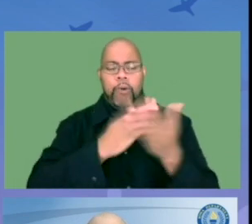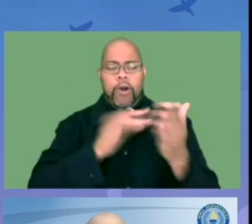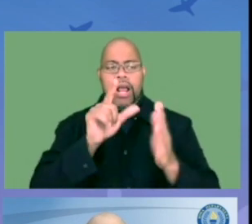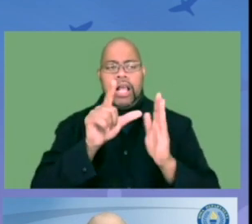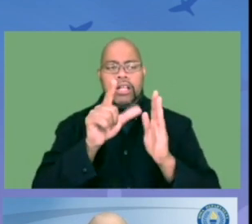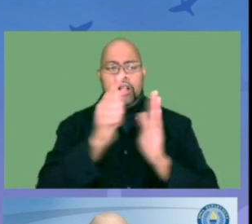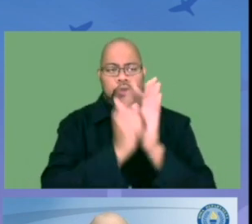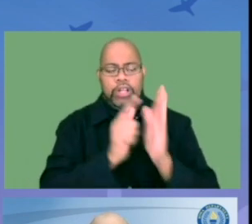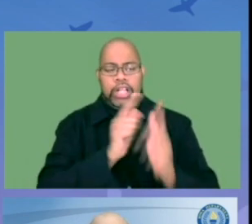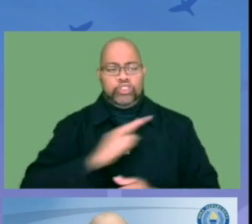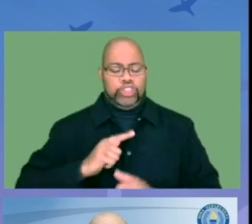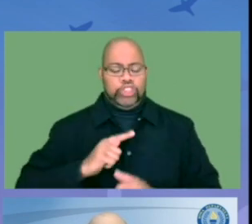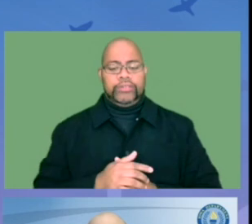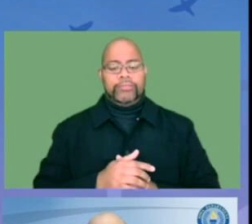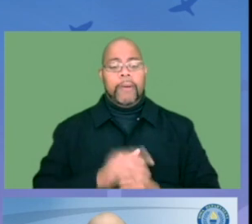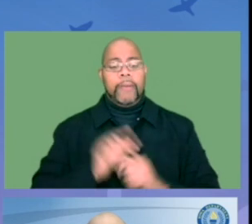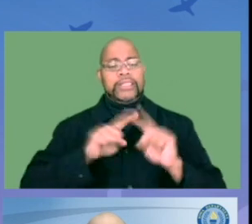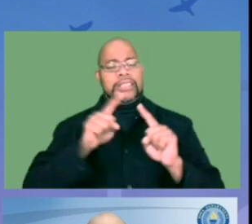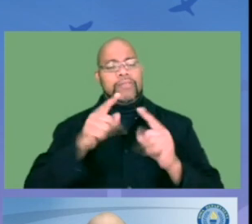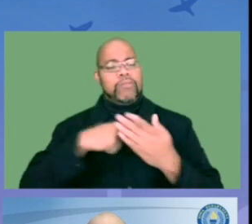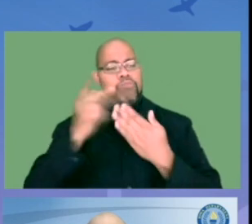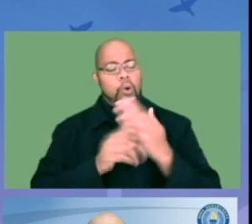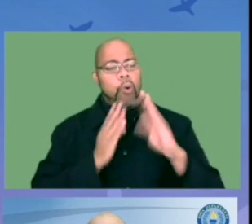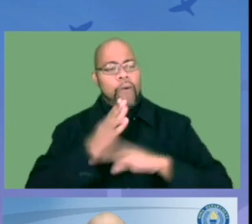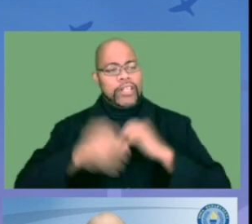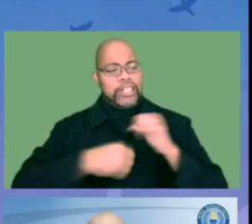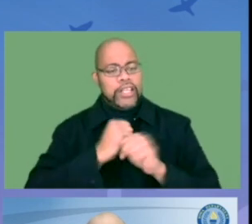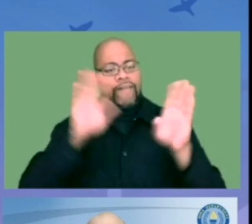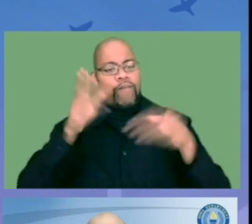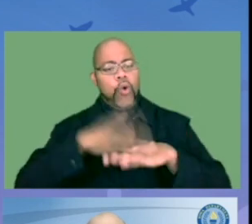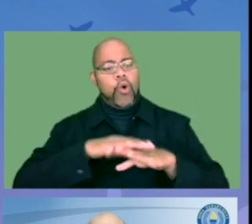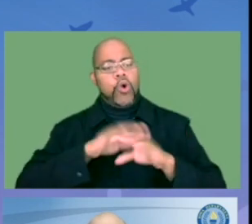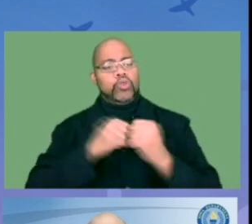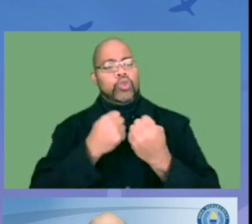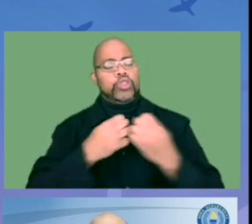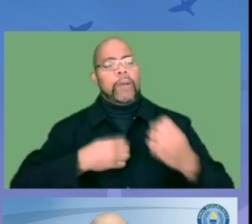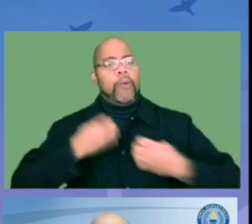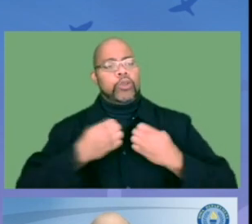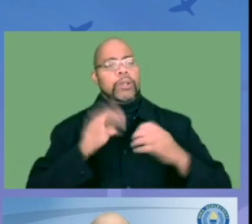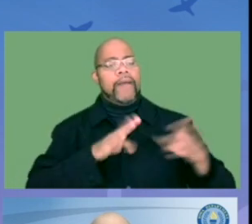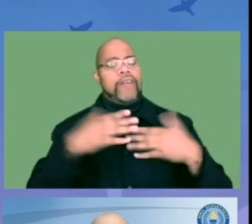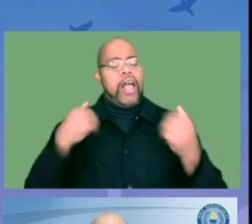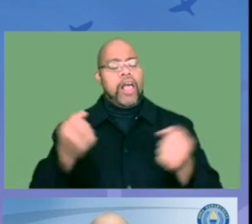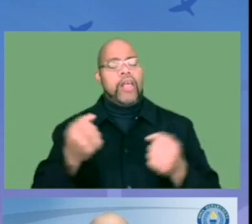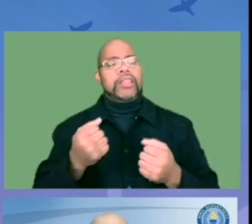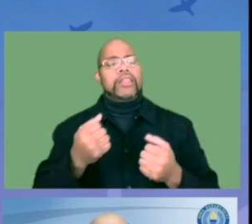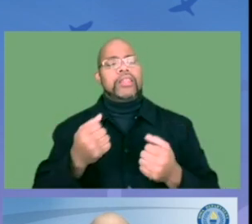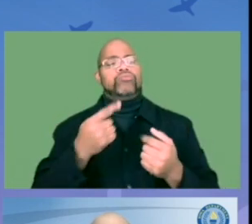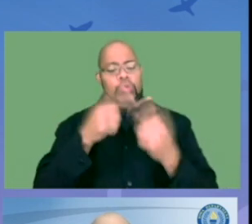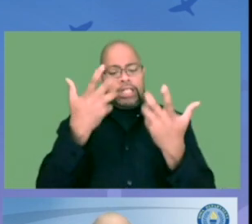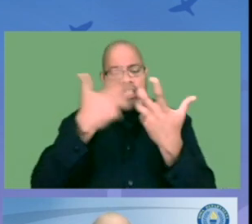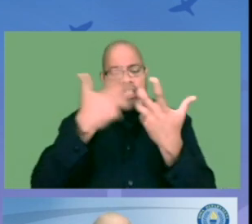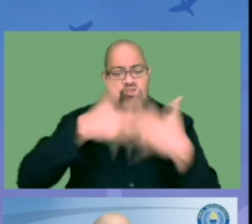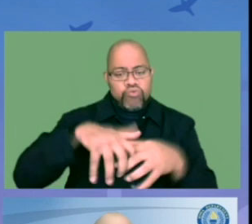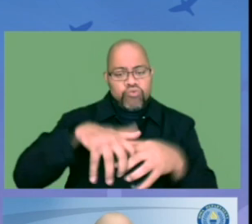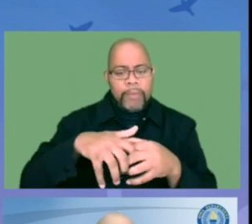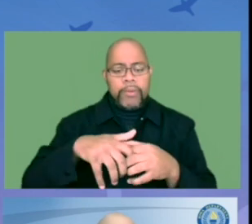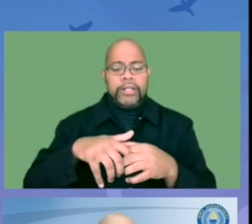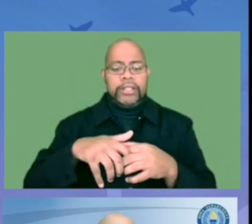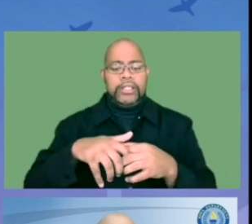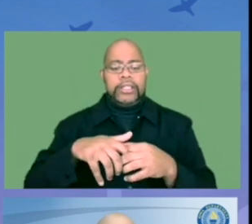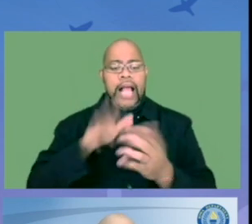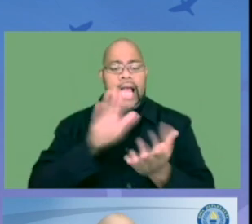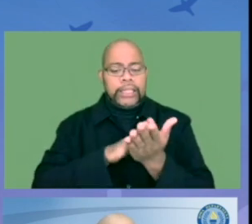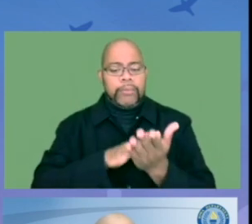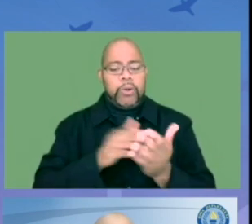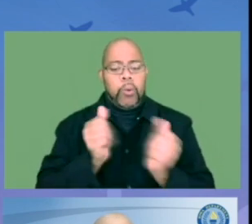legislation. A variety of projects and initiatives over the years focused on social, emotional, behavioral health, including integrating that